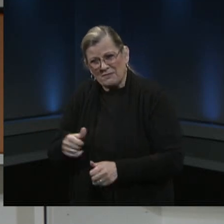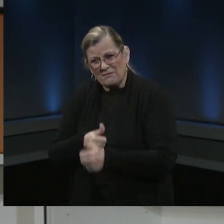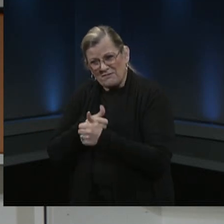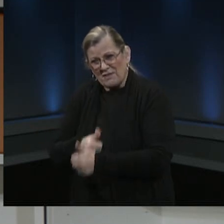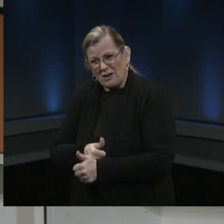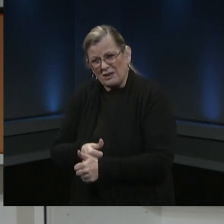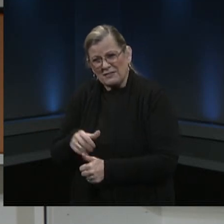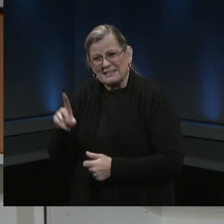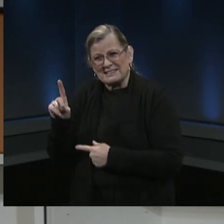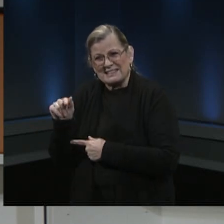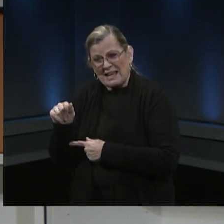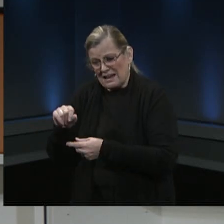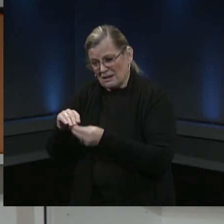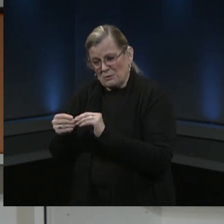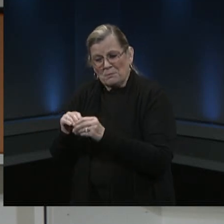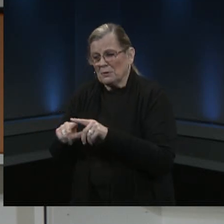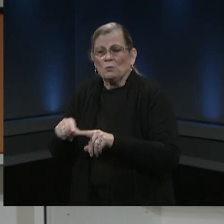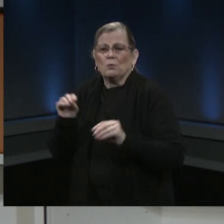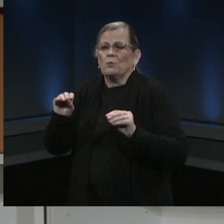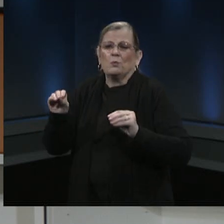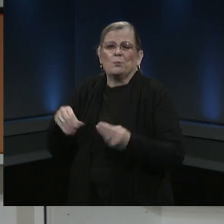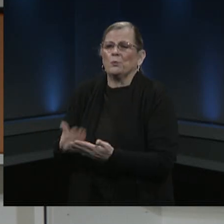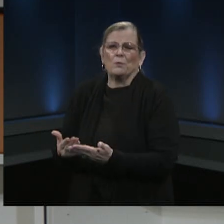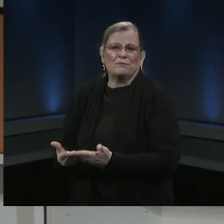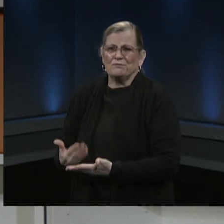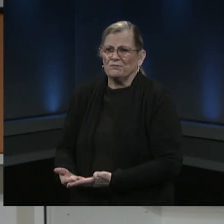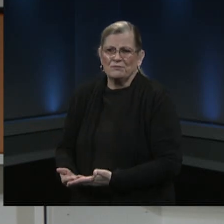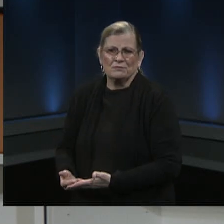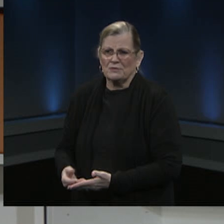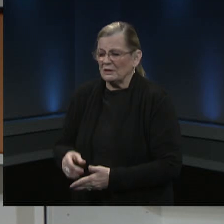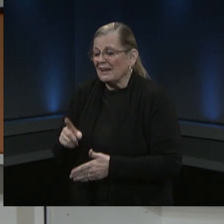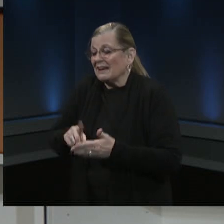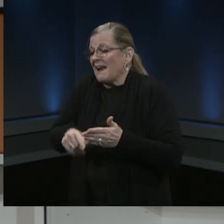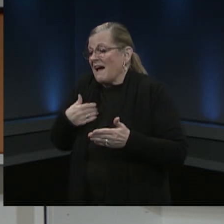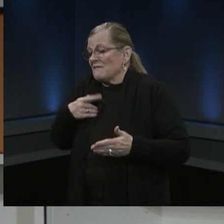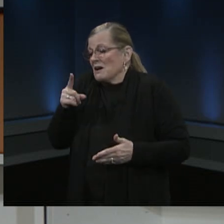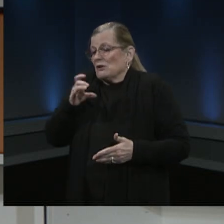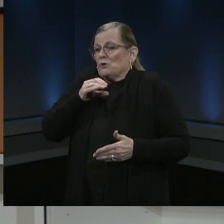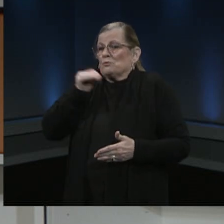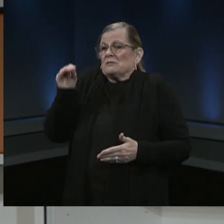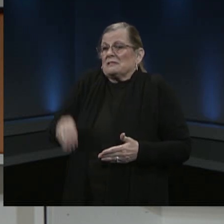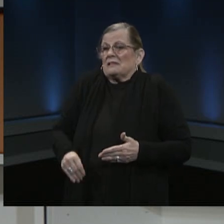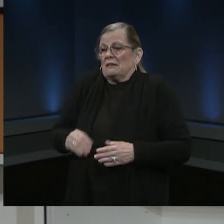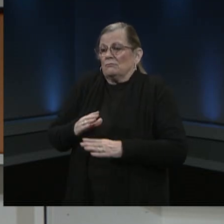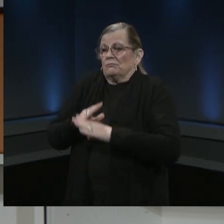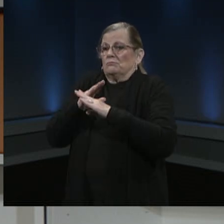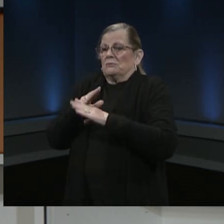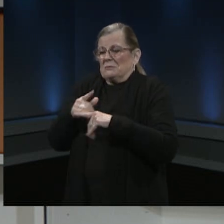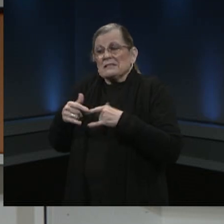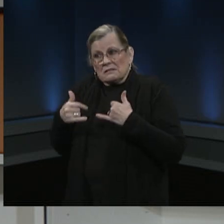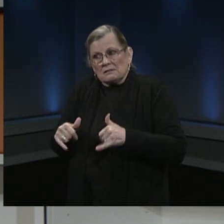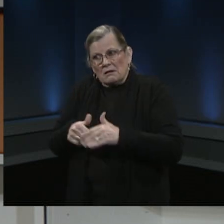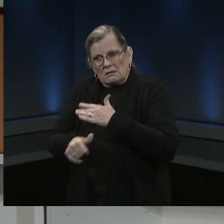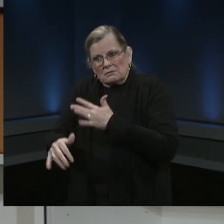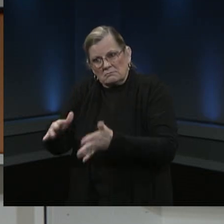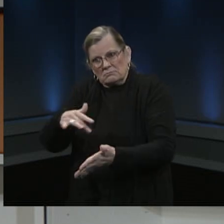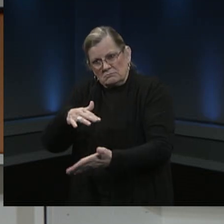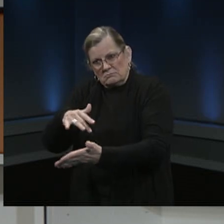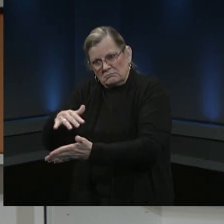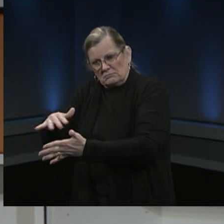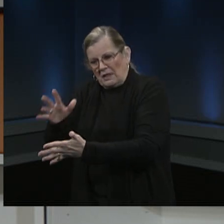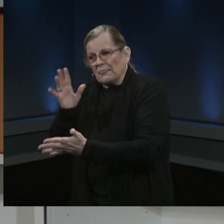the data yet to make that claim we're going to run those tests and and then later on we'll be able to share with our community that indeed